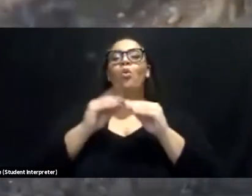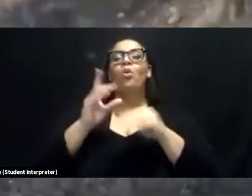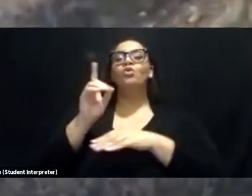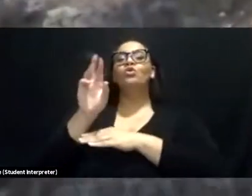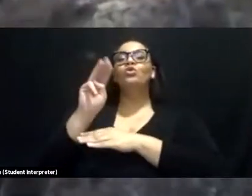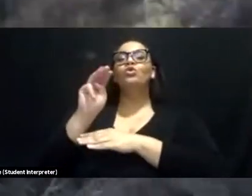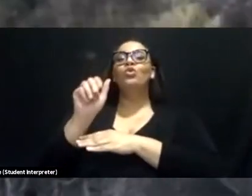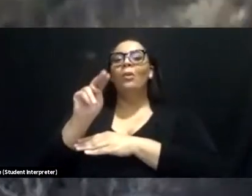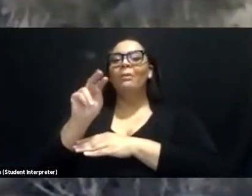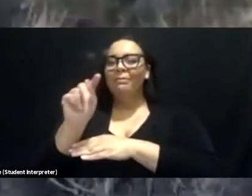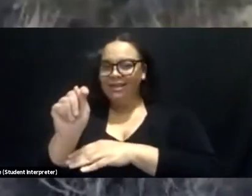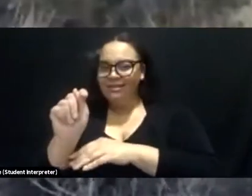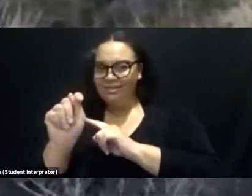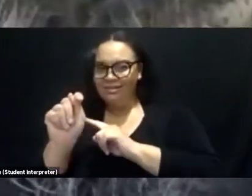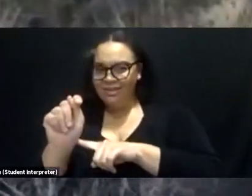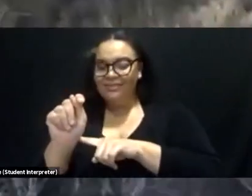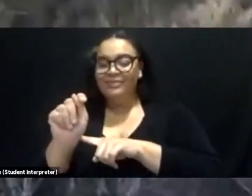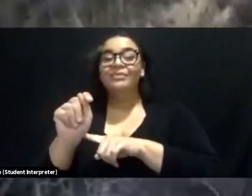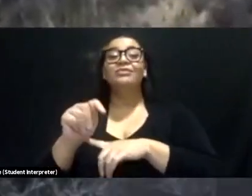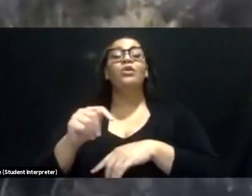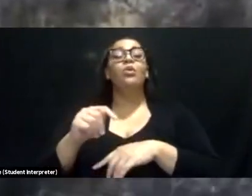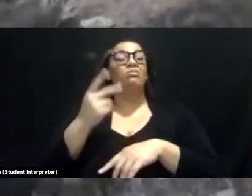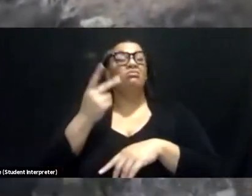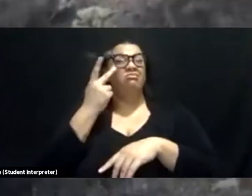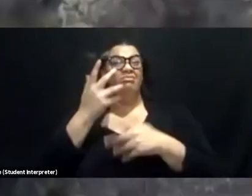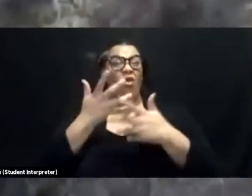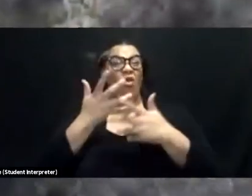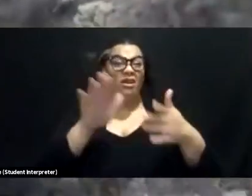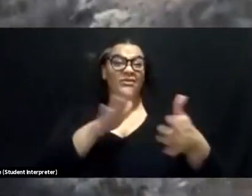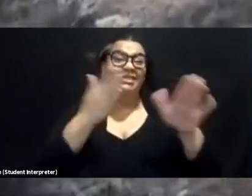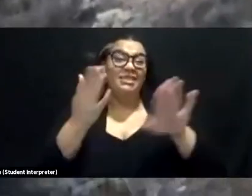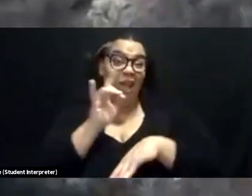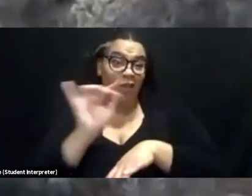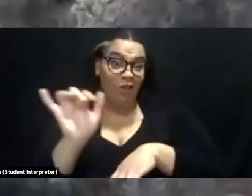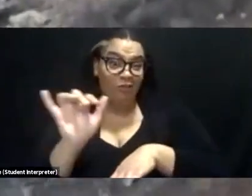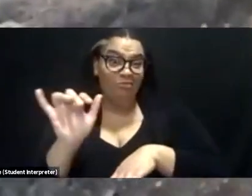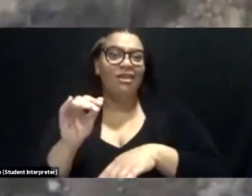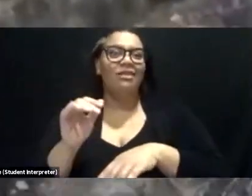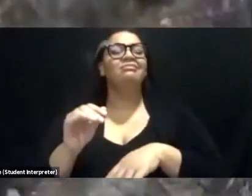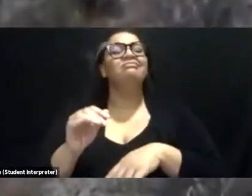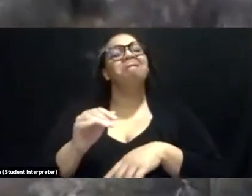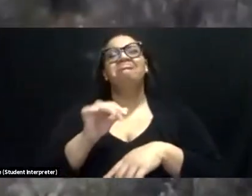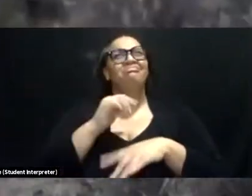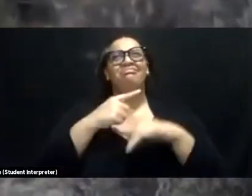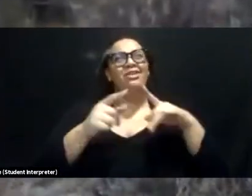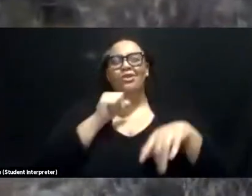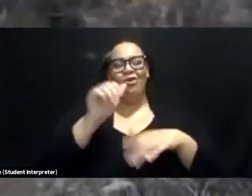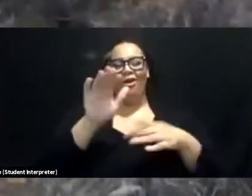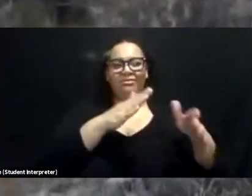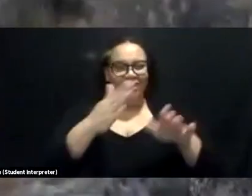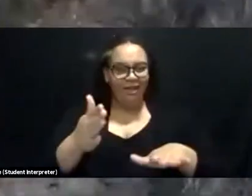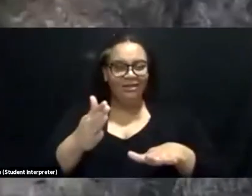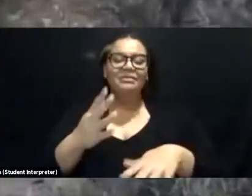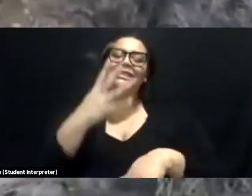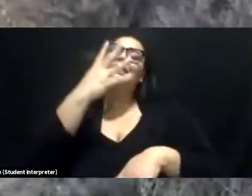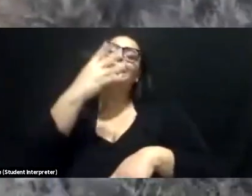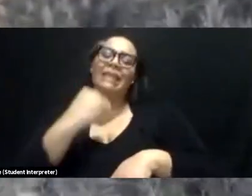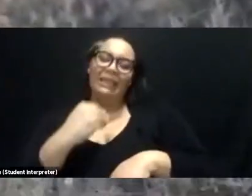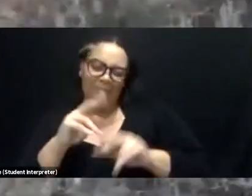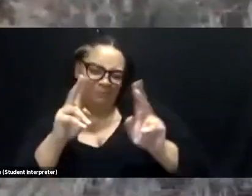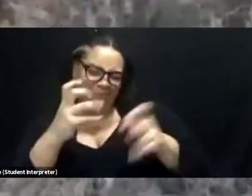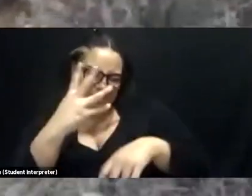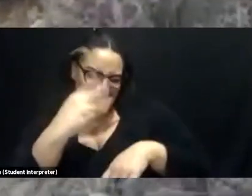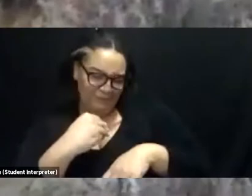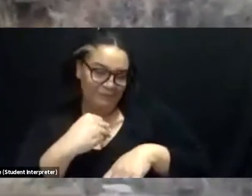all of these kind of dead looking bushes that you see, they're not really dead. They're just sleeping. There's not been enough rain for them to